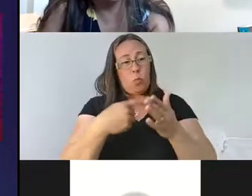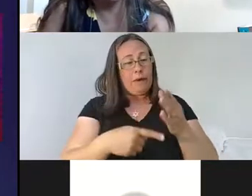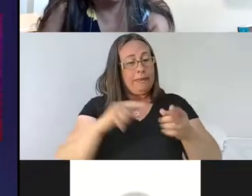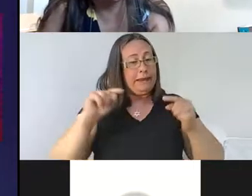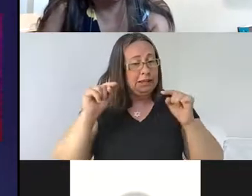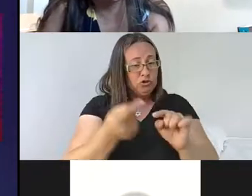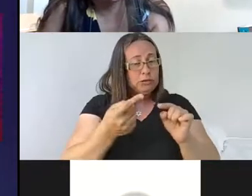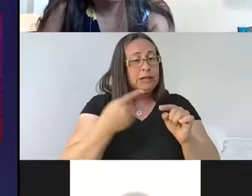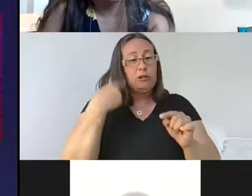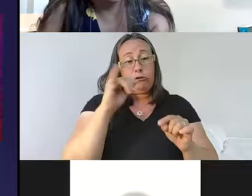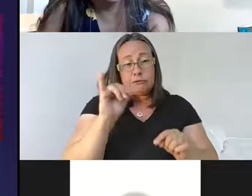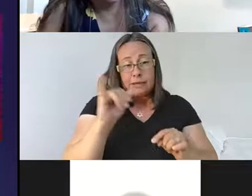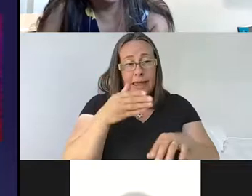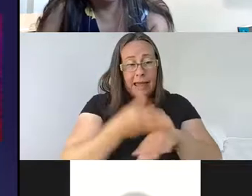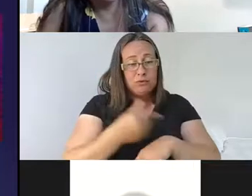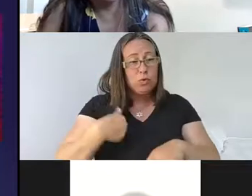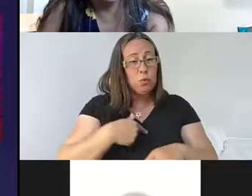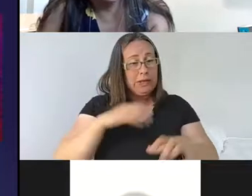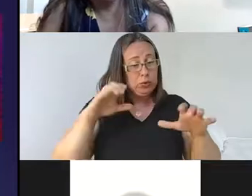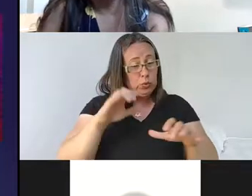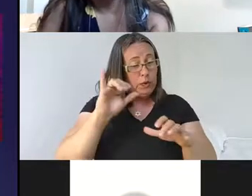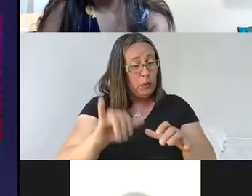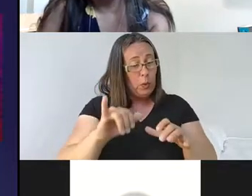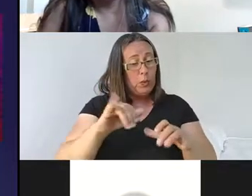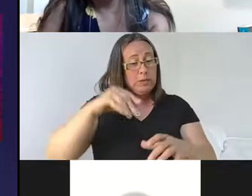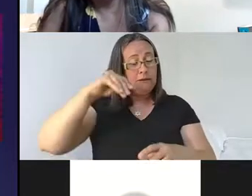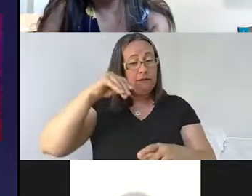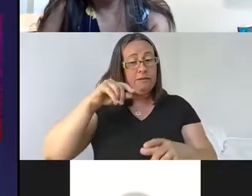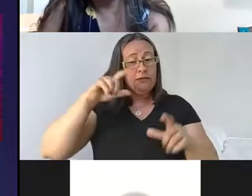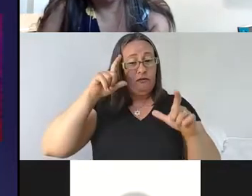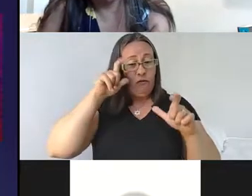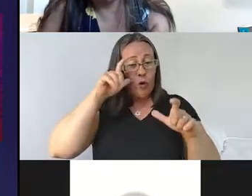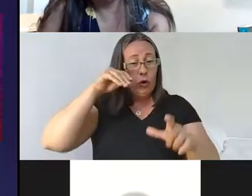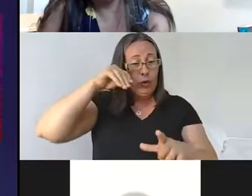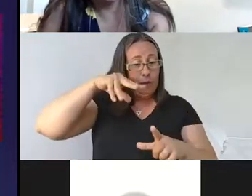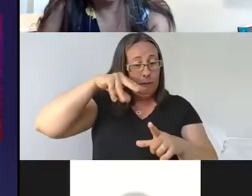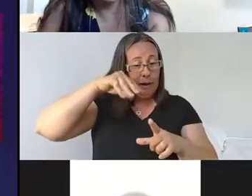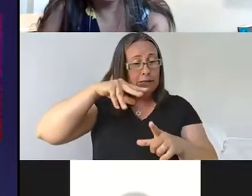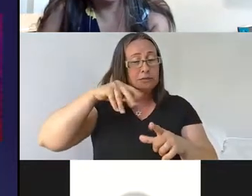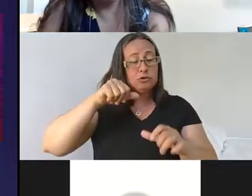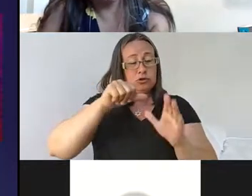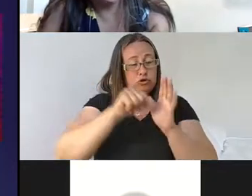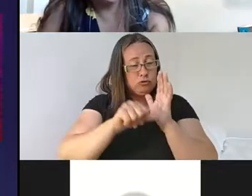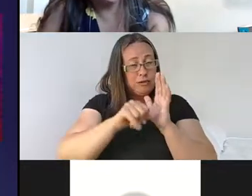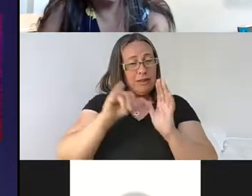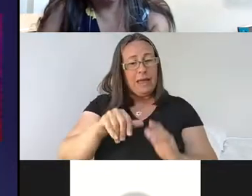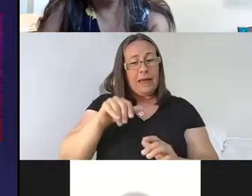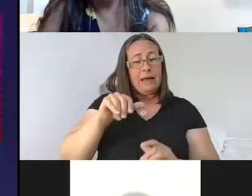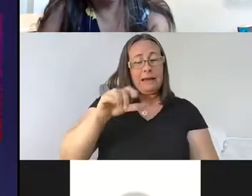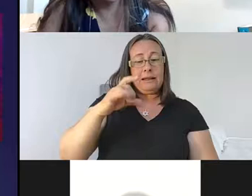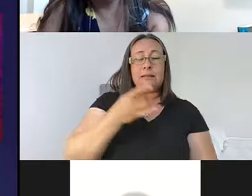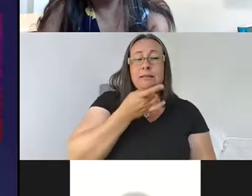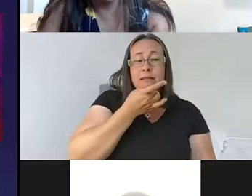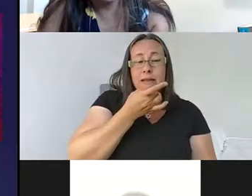we do one of these, um, phototherombotic surgeries. Um, and so this kind of light, a cellular area